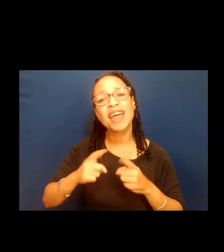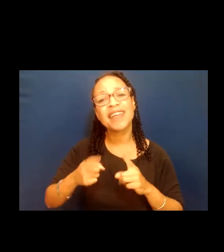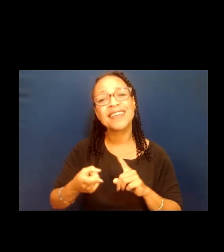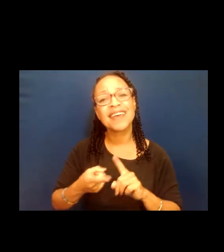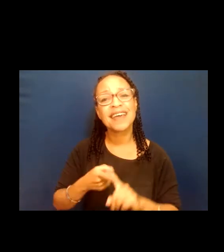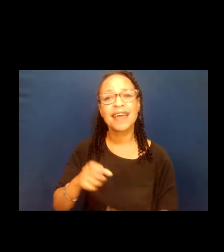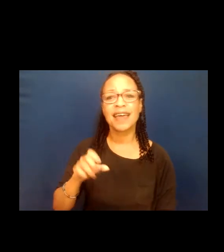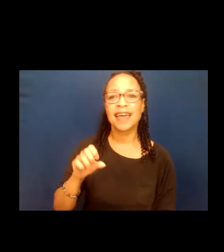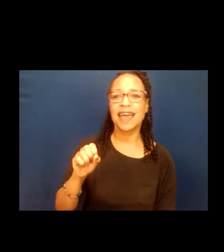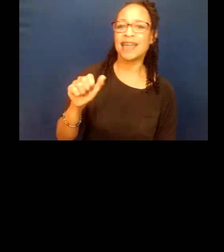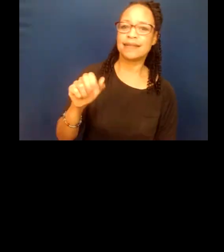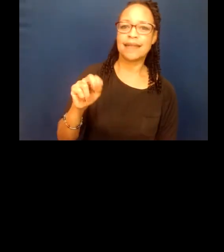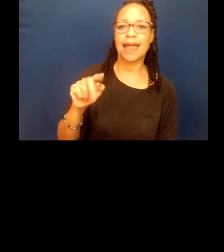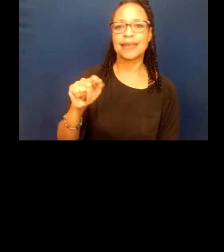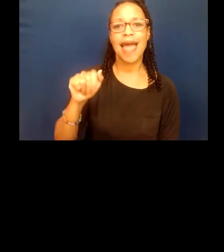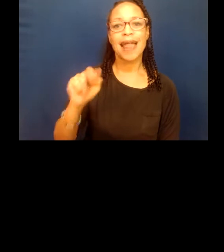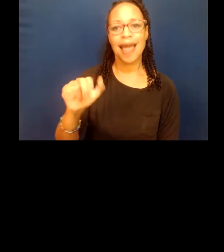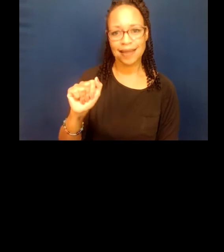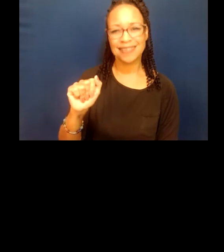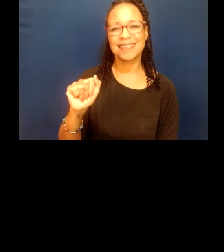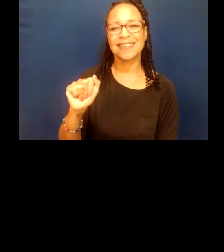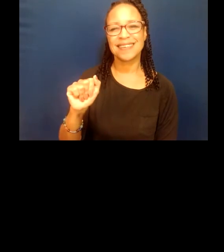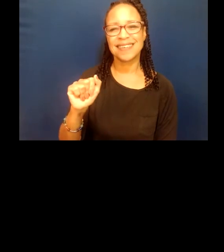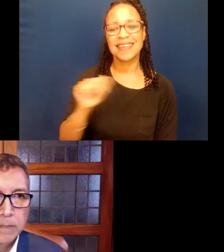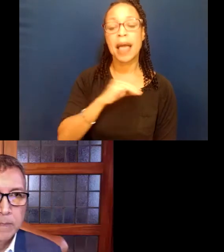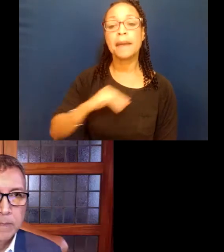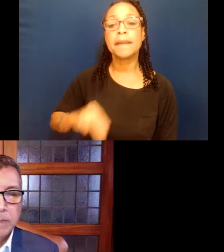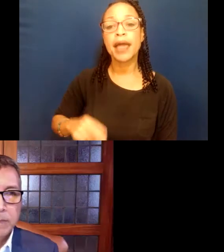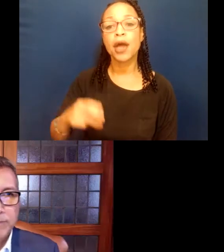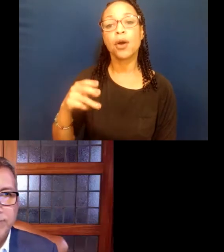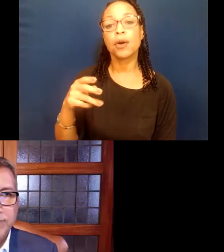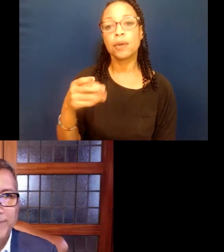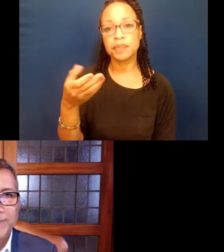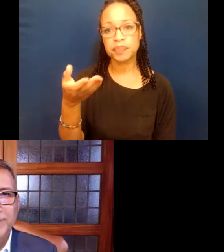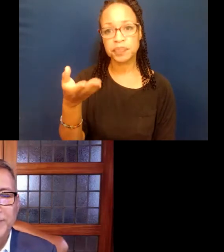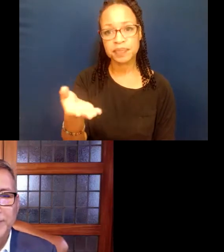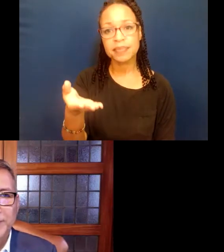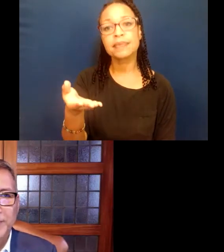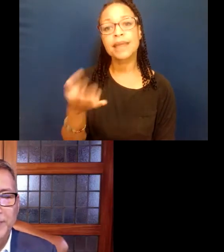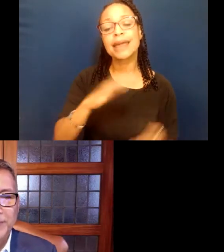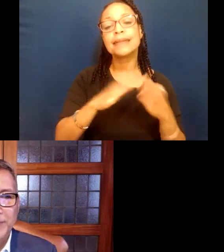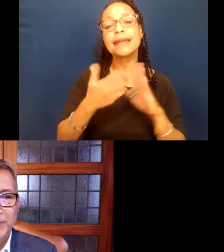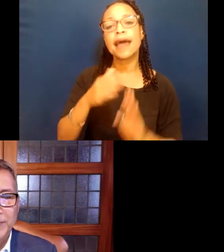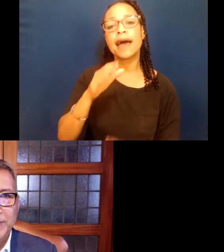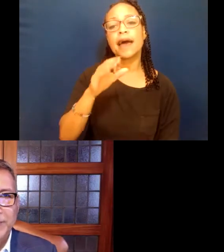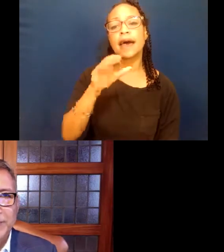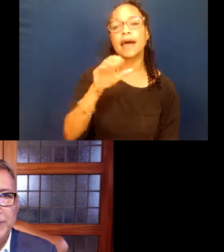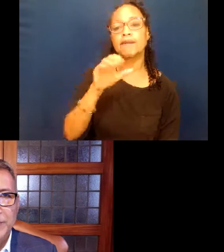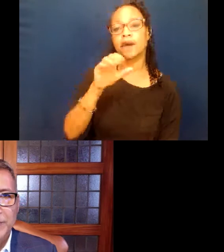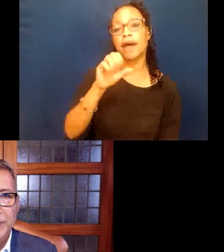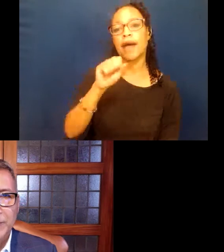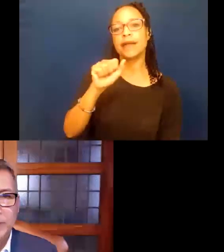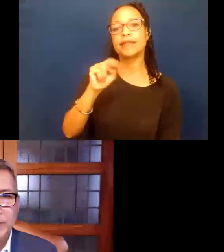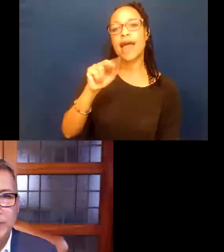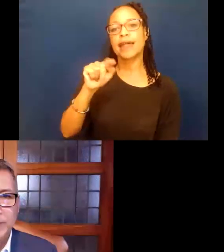Santana Mayor Vincent Sarmiento. The city of Santana in Orange County has